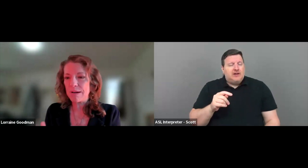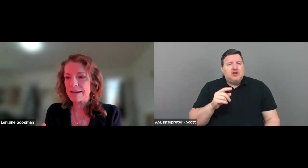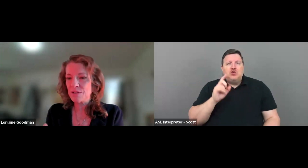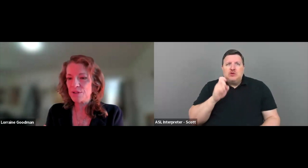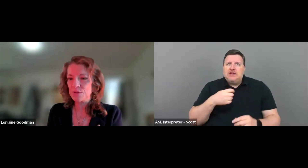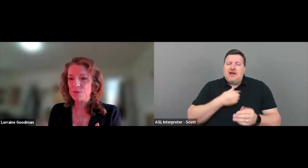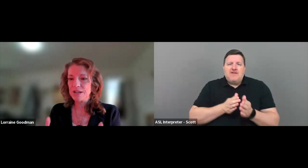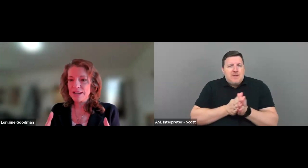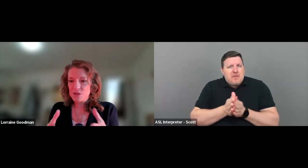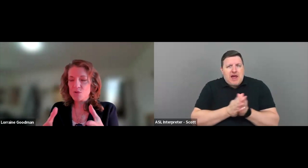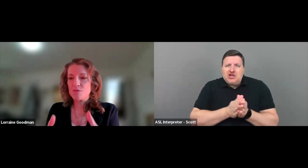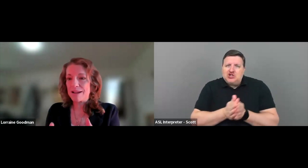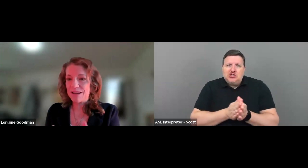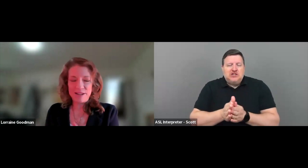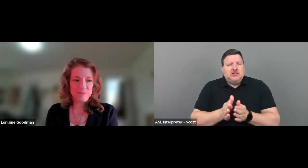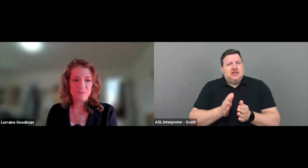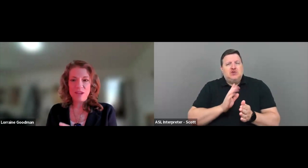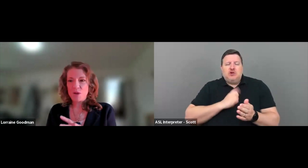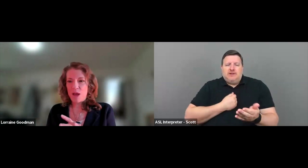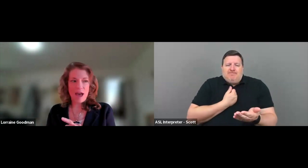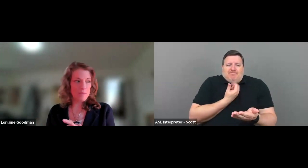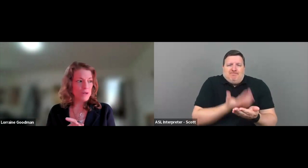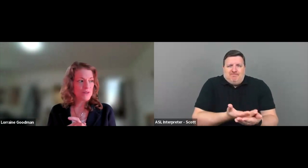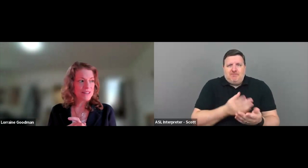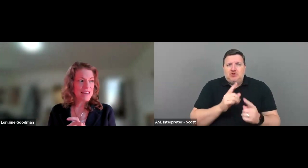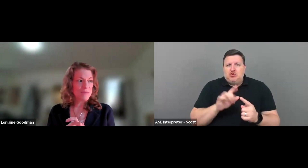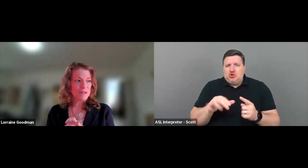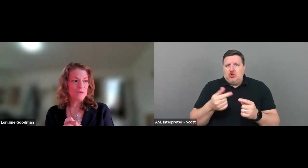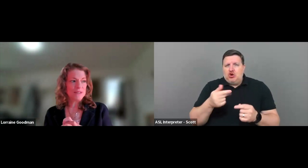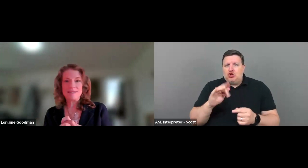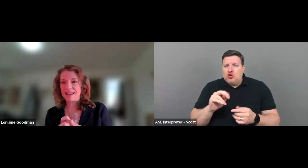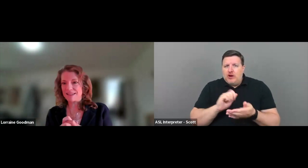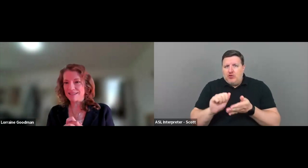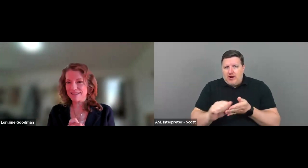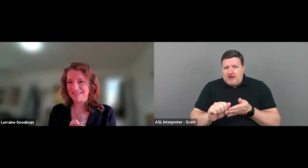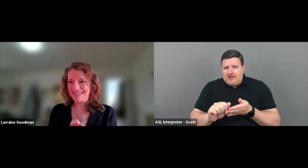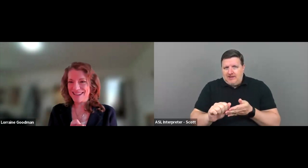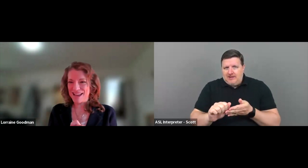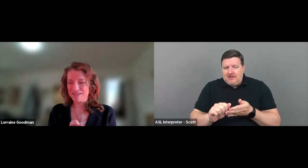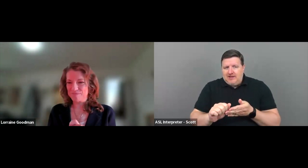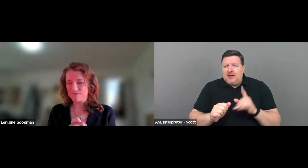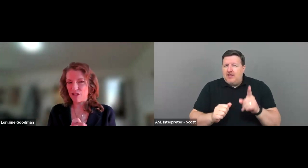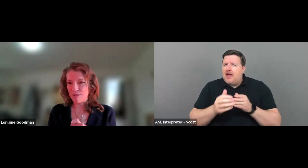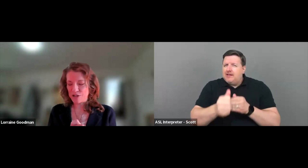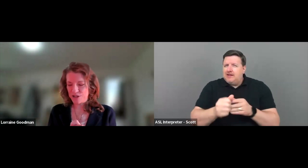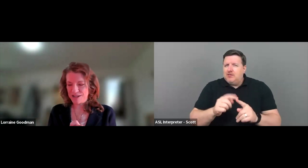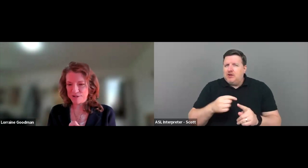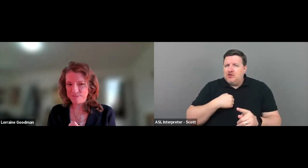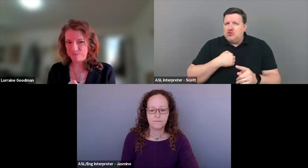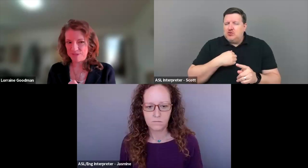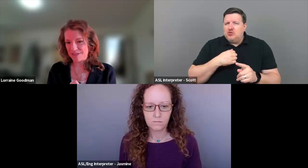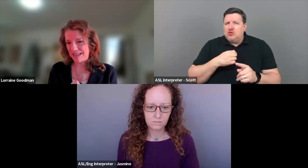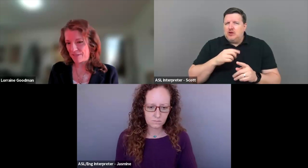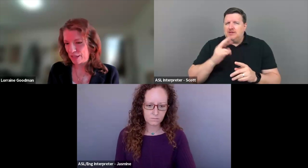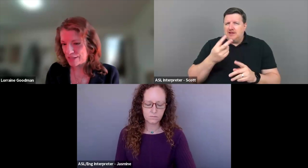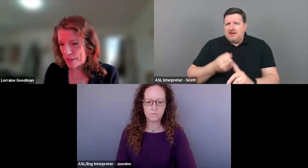way to pour it into your grant writing, um, um, which is going to take me to a second, uh, digression here,